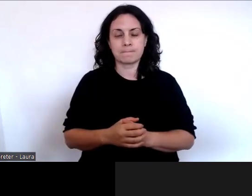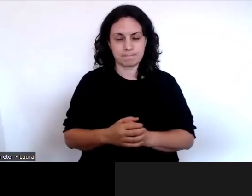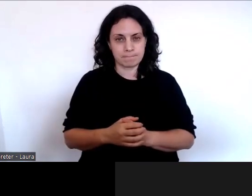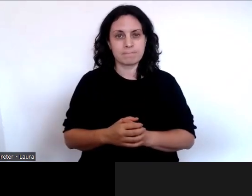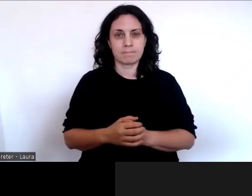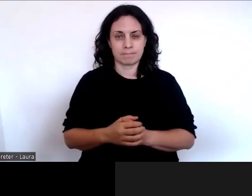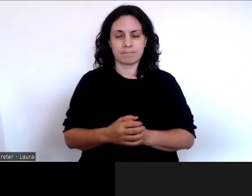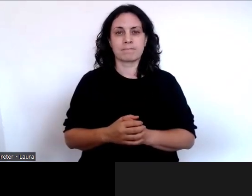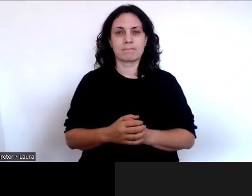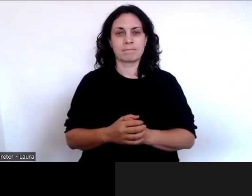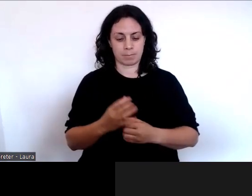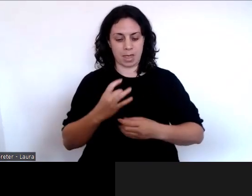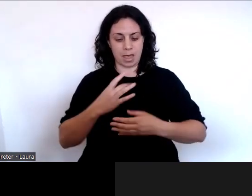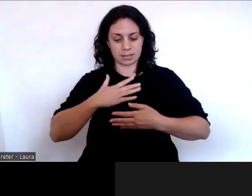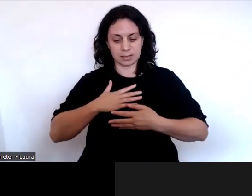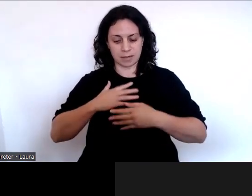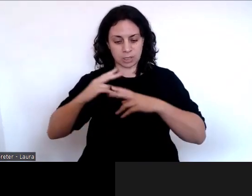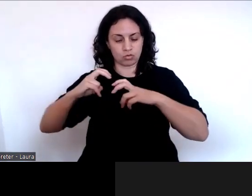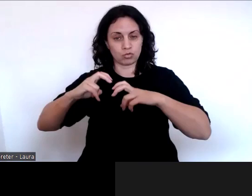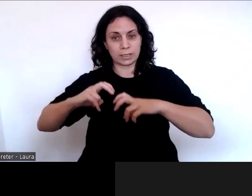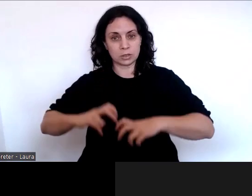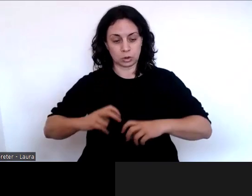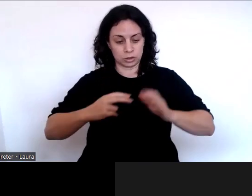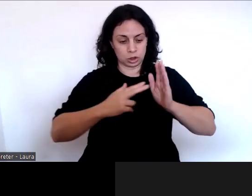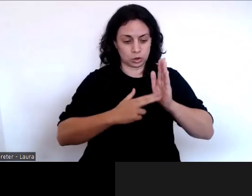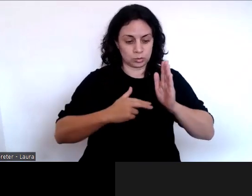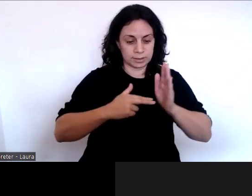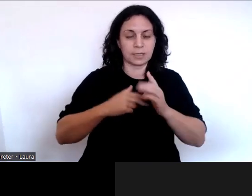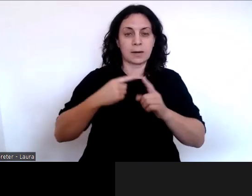research both in New Zealand and overseas.